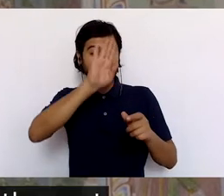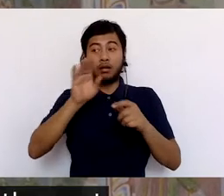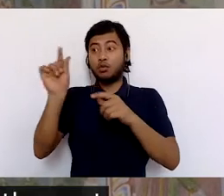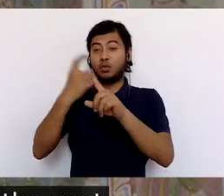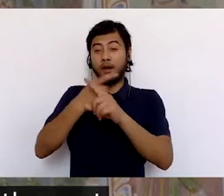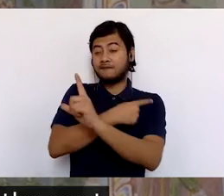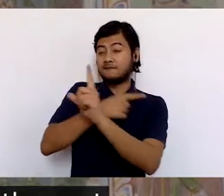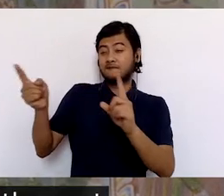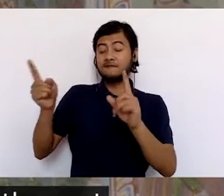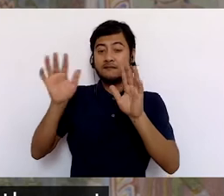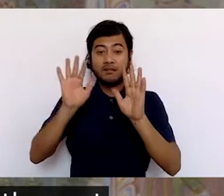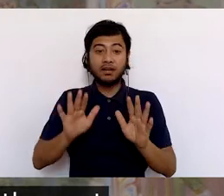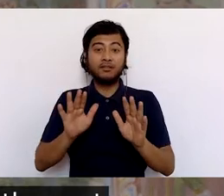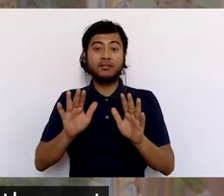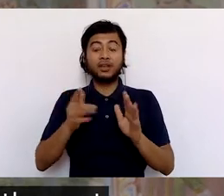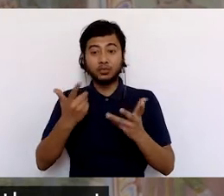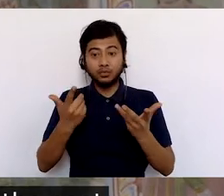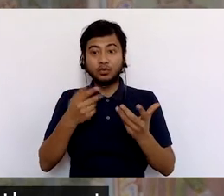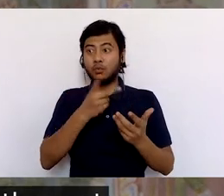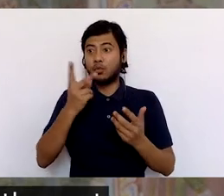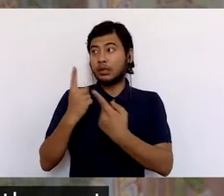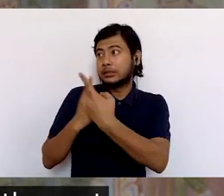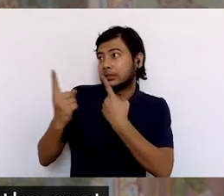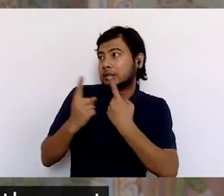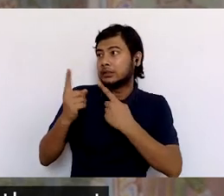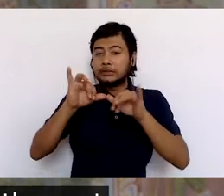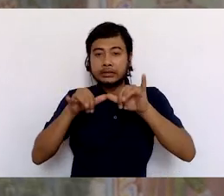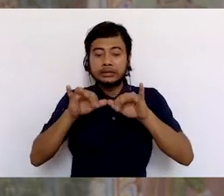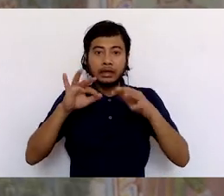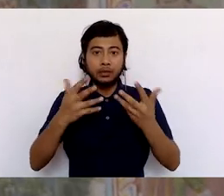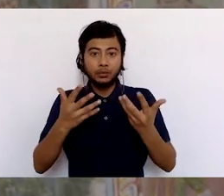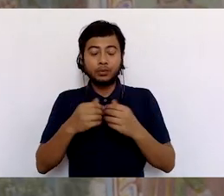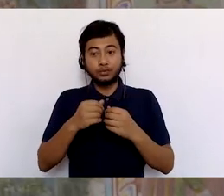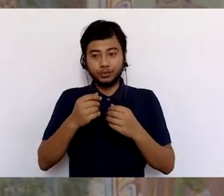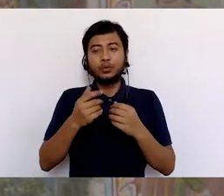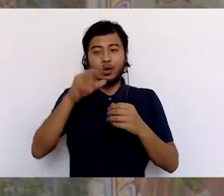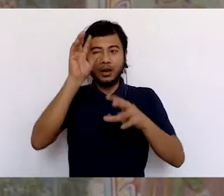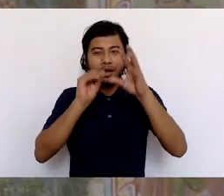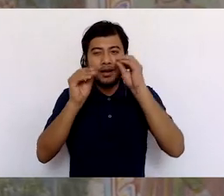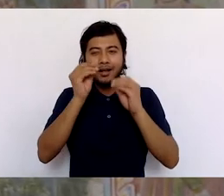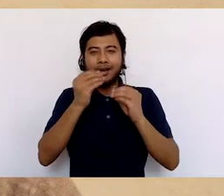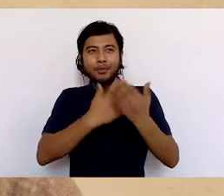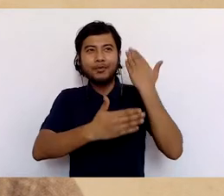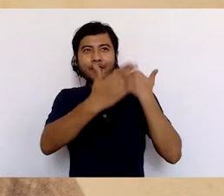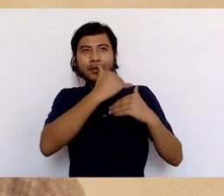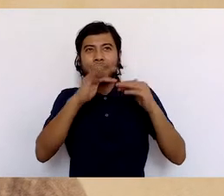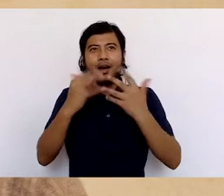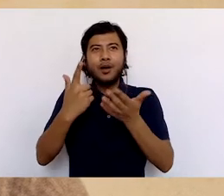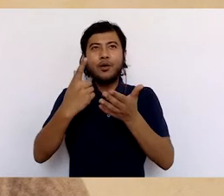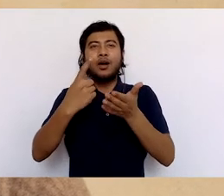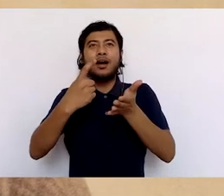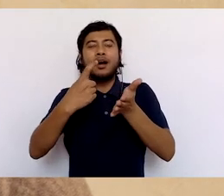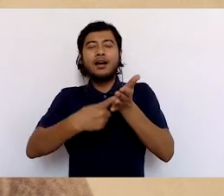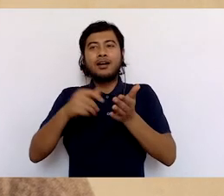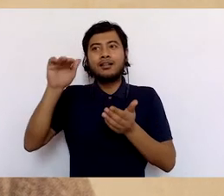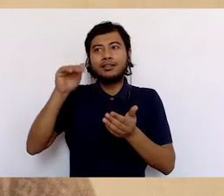Looking closely at images can reveal many clues about the past, and we discover new stories every time we do. Savai